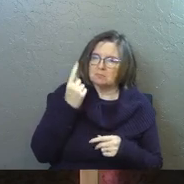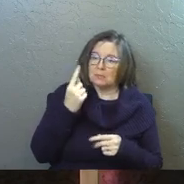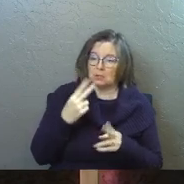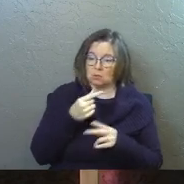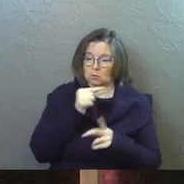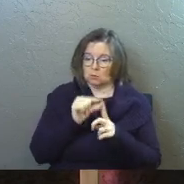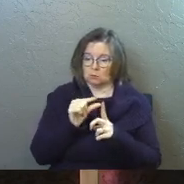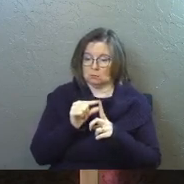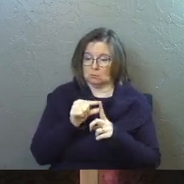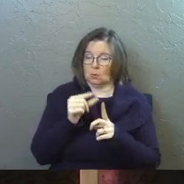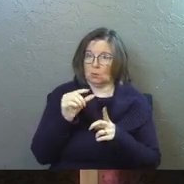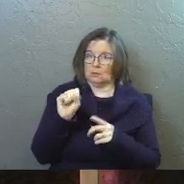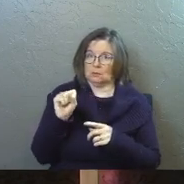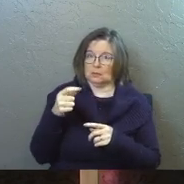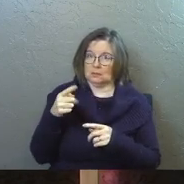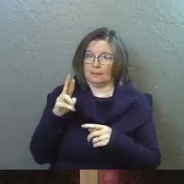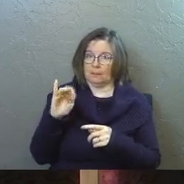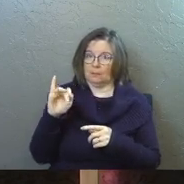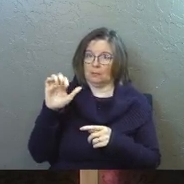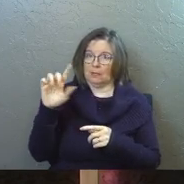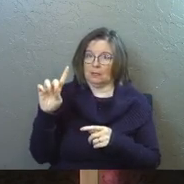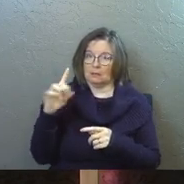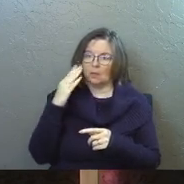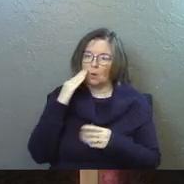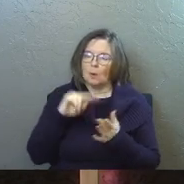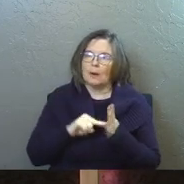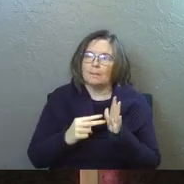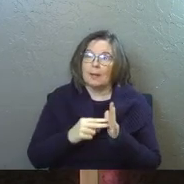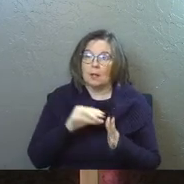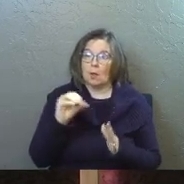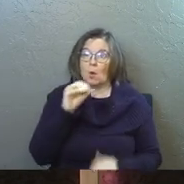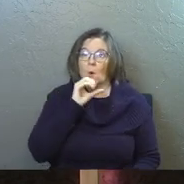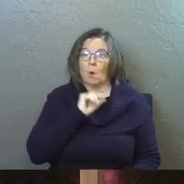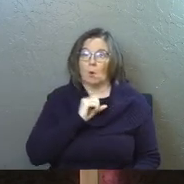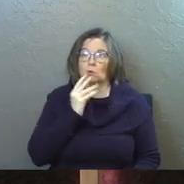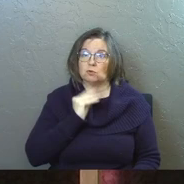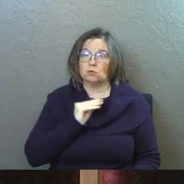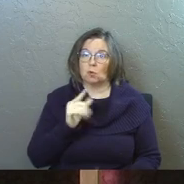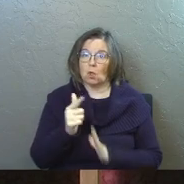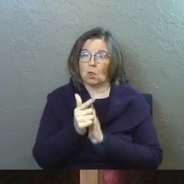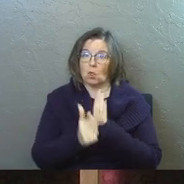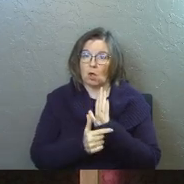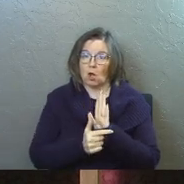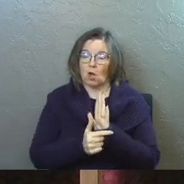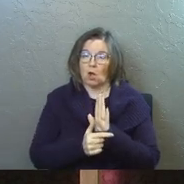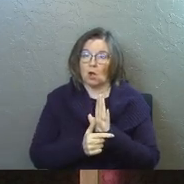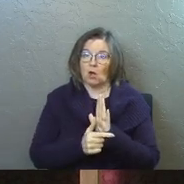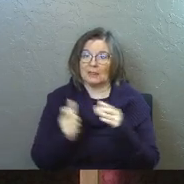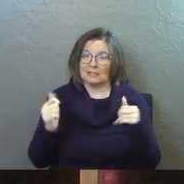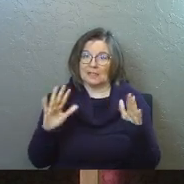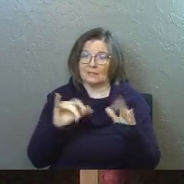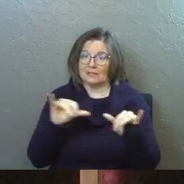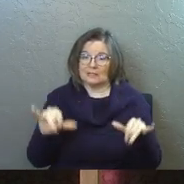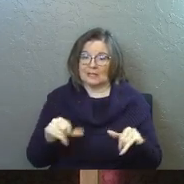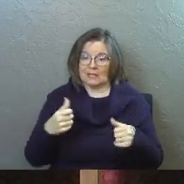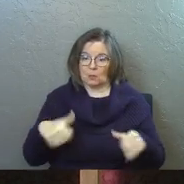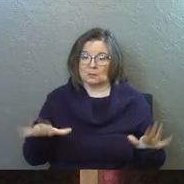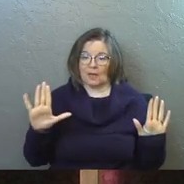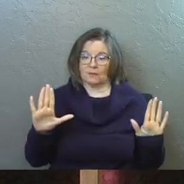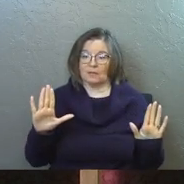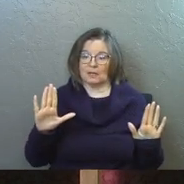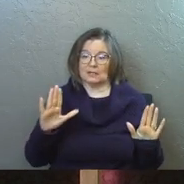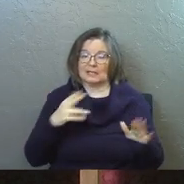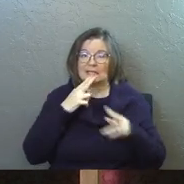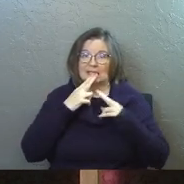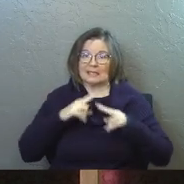said sprinkle many nations, they would have known what that meant because in the old Jewish law, the sacrificial system, they would sacrifice